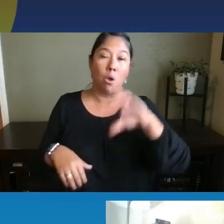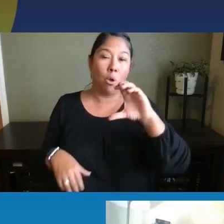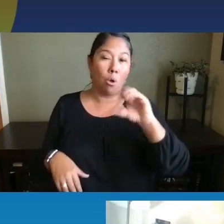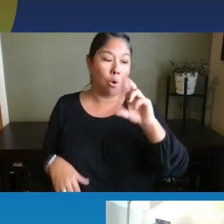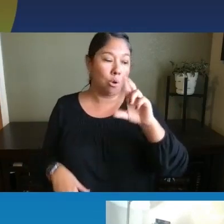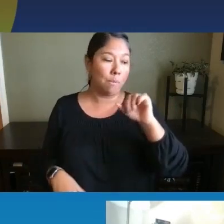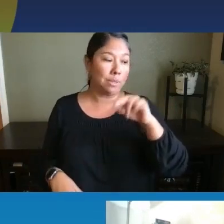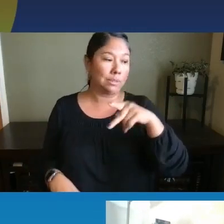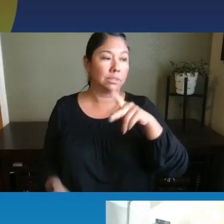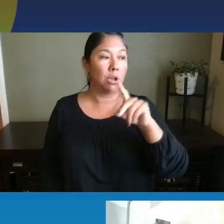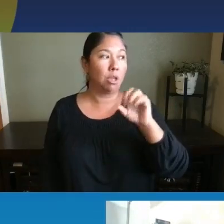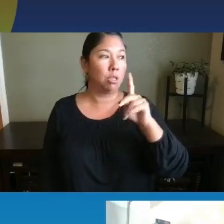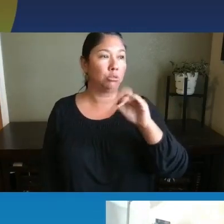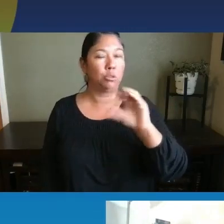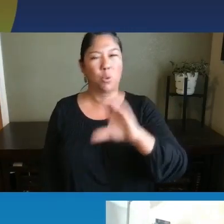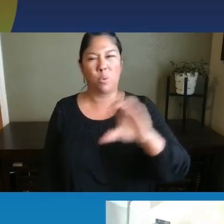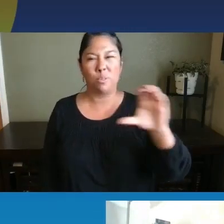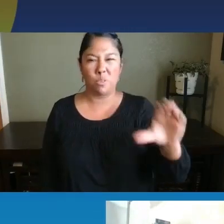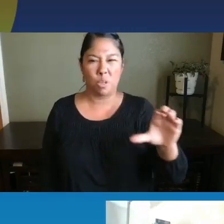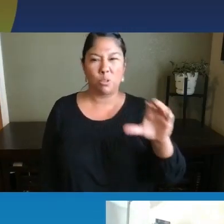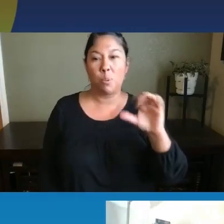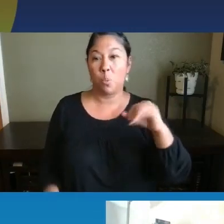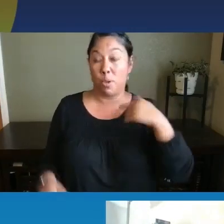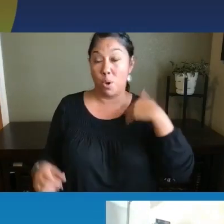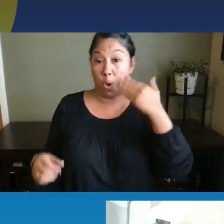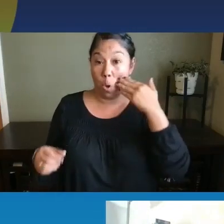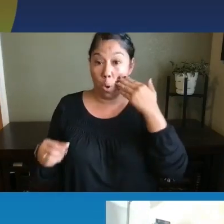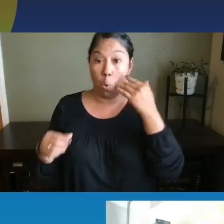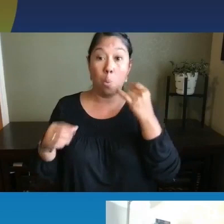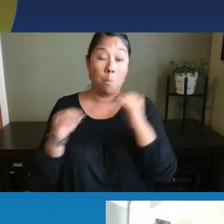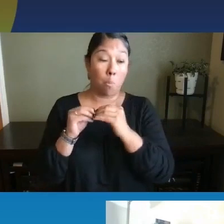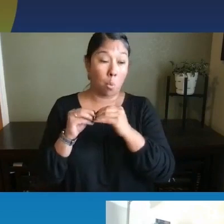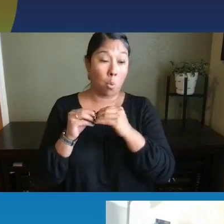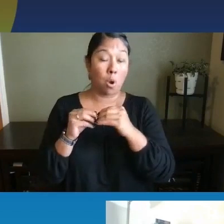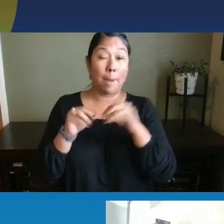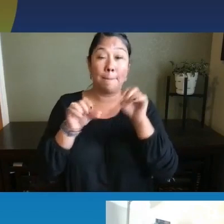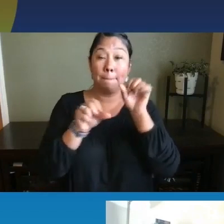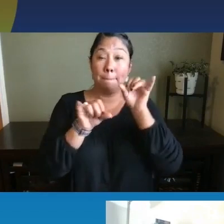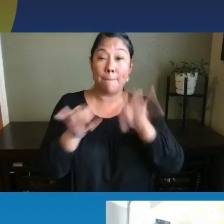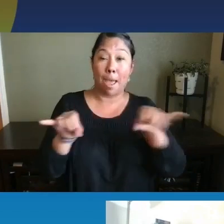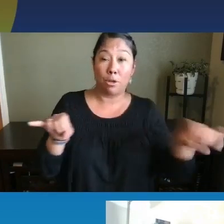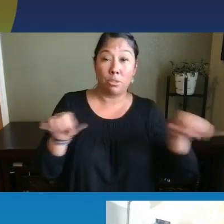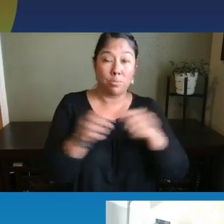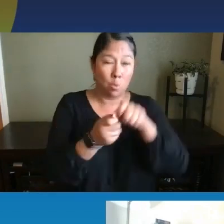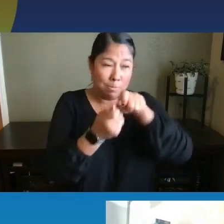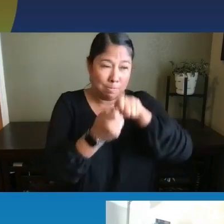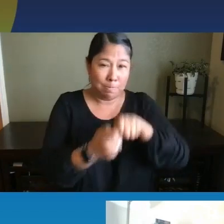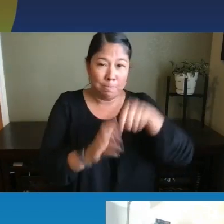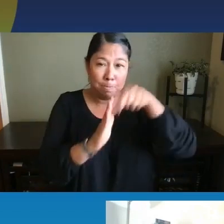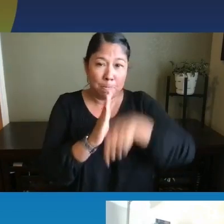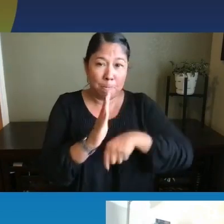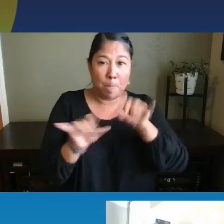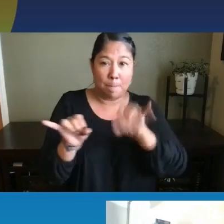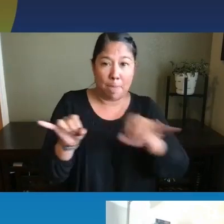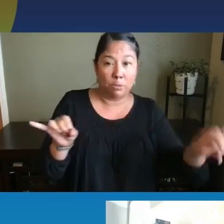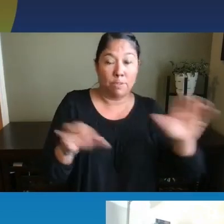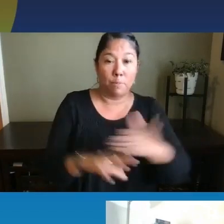which is so critically important. And we do know that more intricate patterns are really great with that, patterns of music, which would be, um,